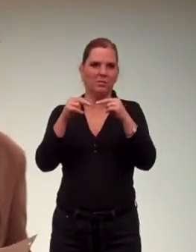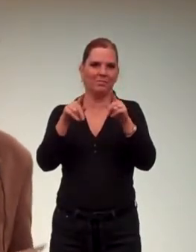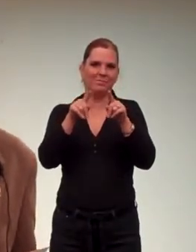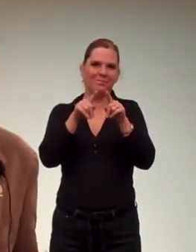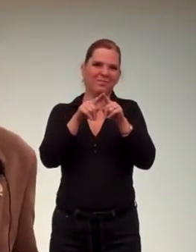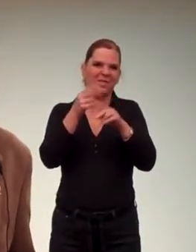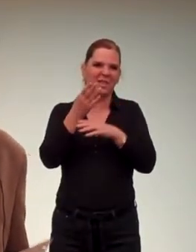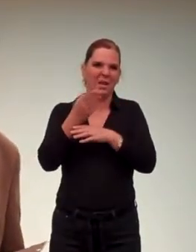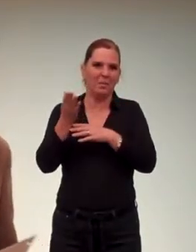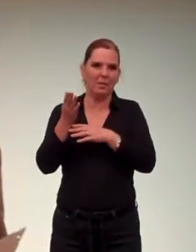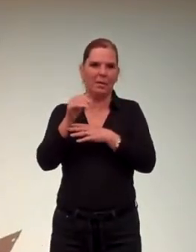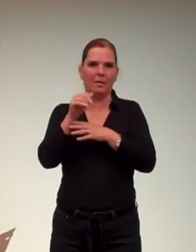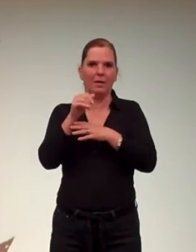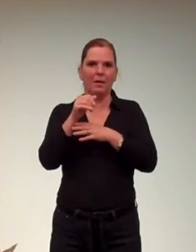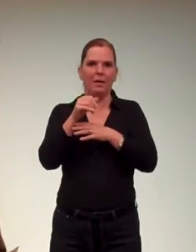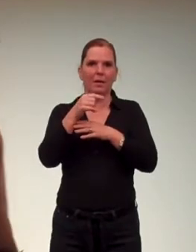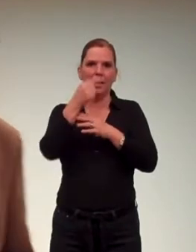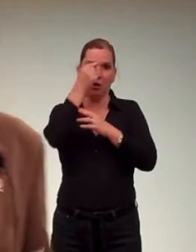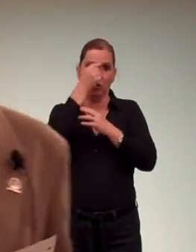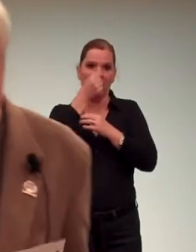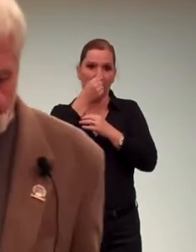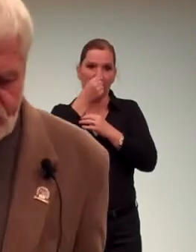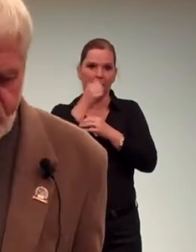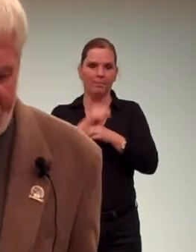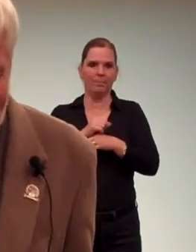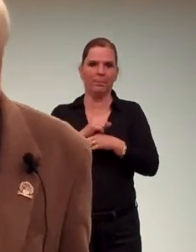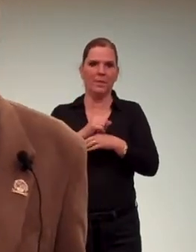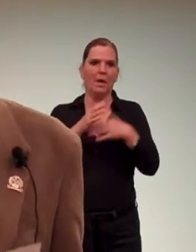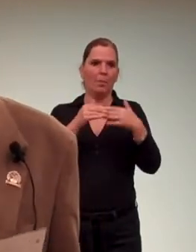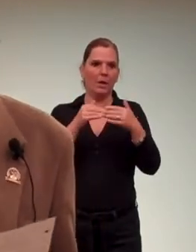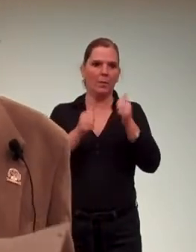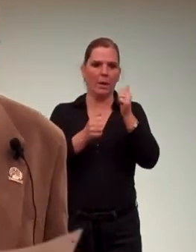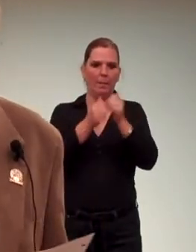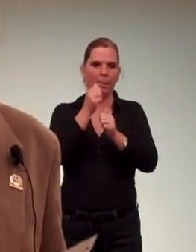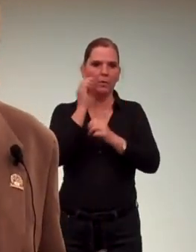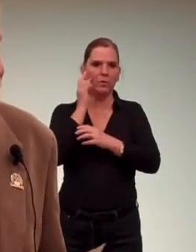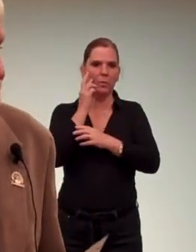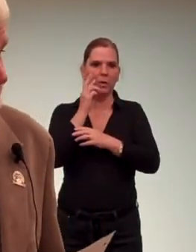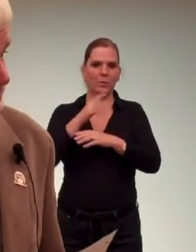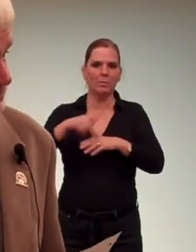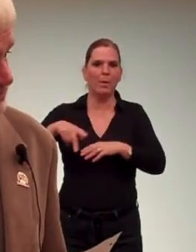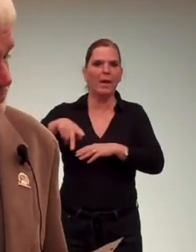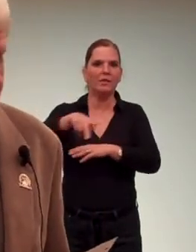thing in parts of Greece. Most of wheeling was pasture land.